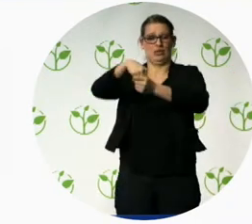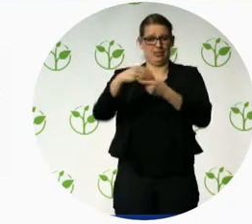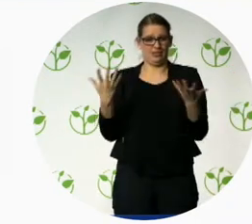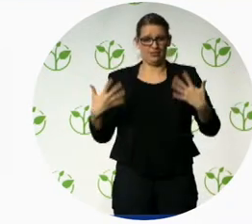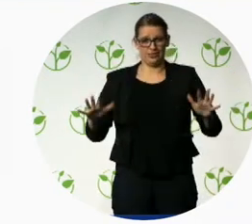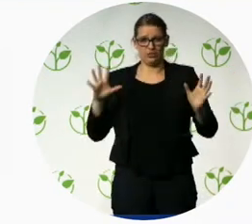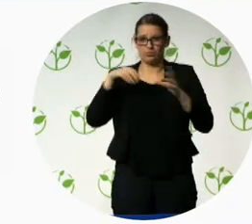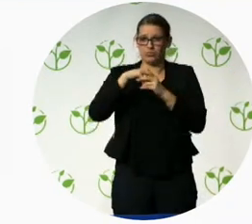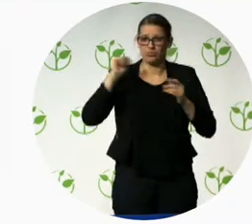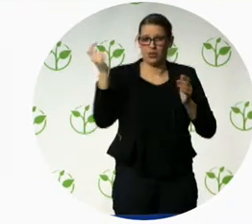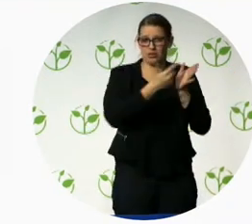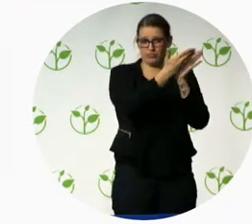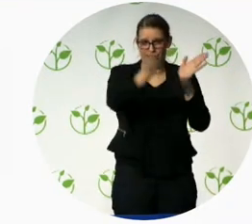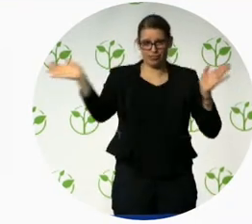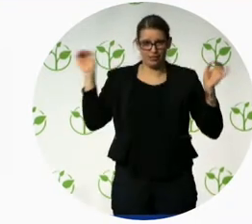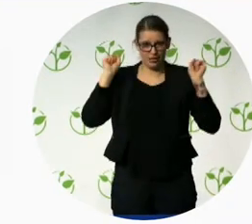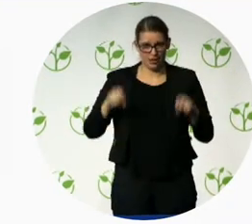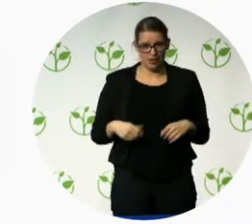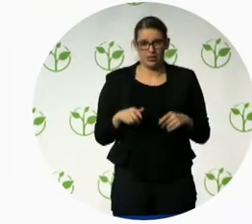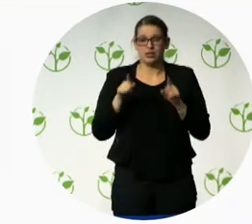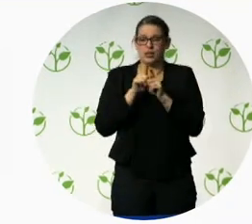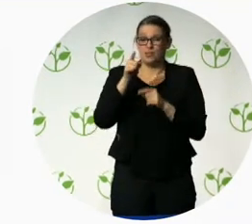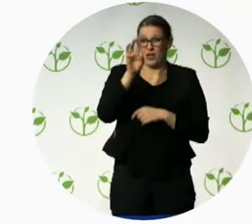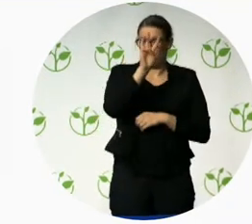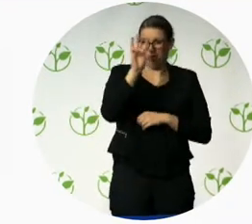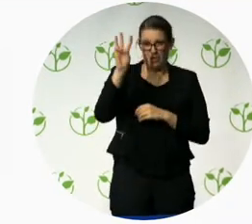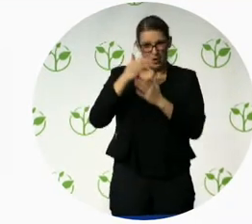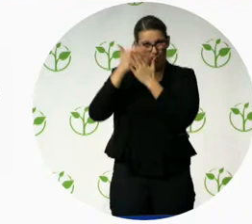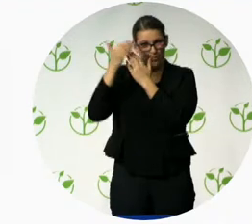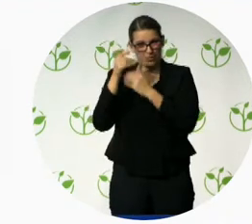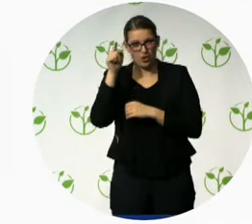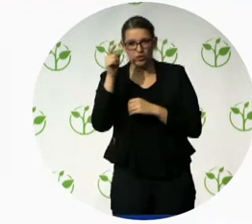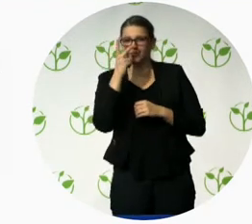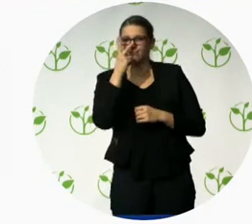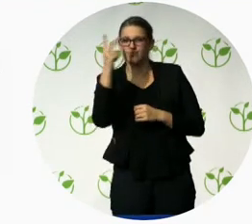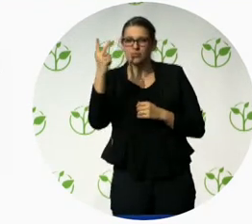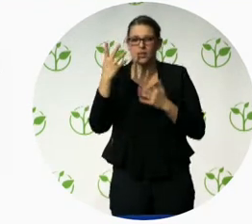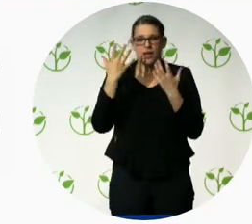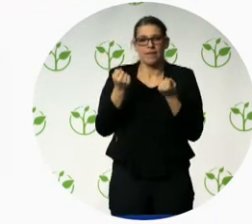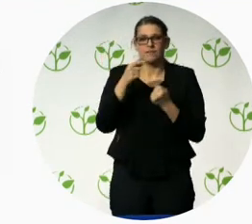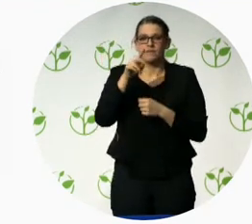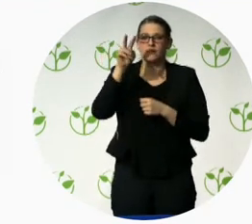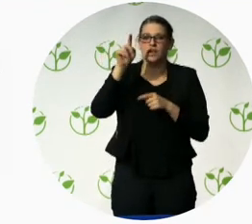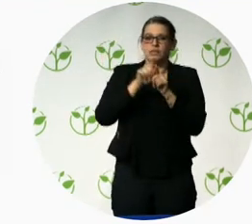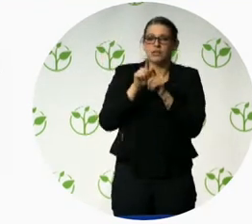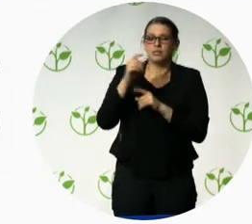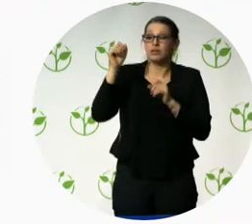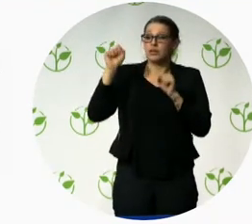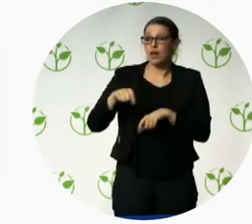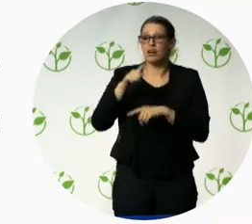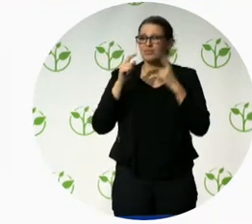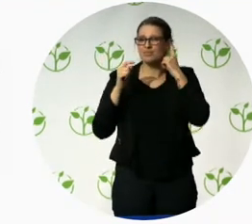right-click on any website and read it aloud with highlighting, which helps people with dyslexia. That works on PDFs offline.